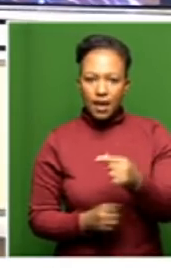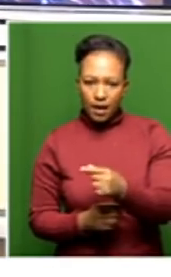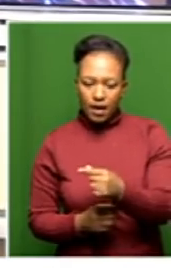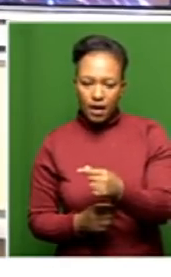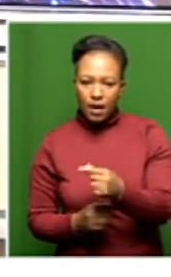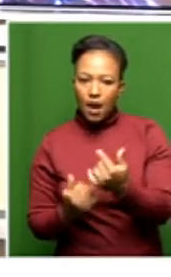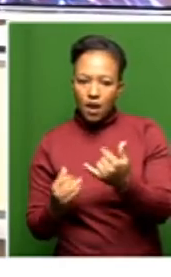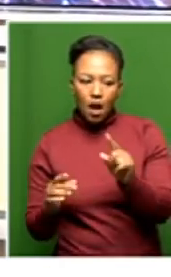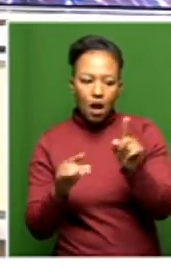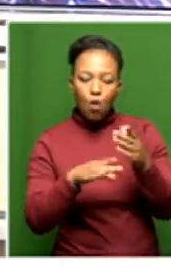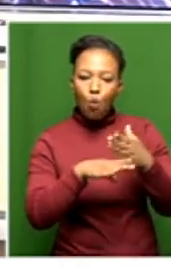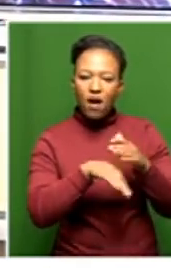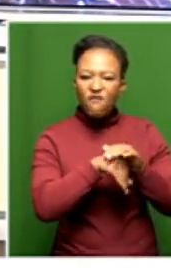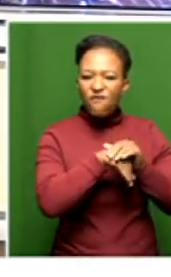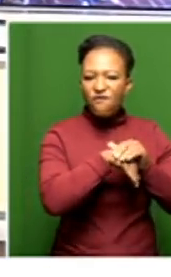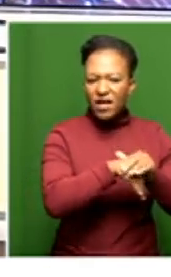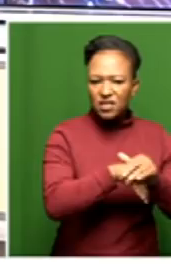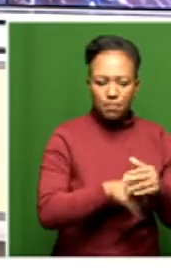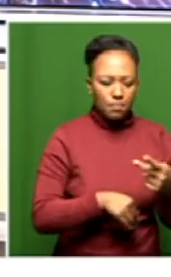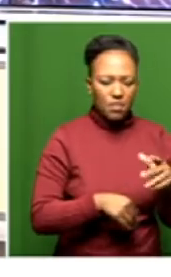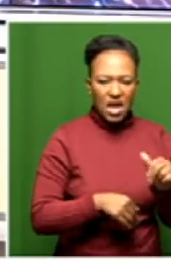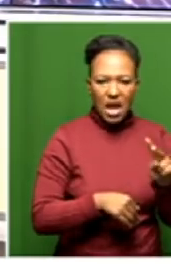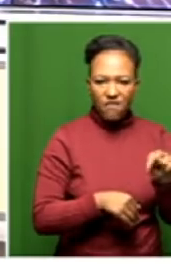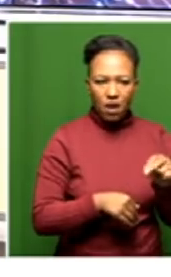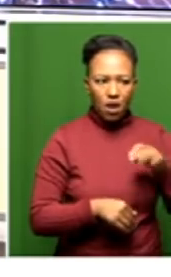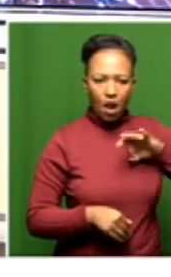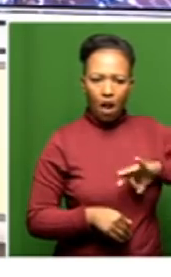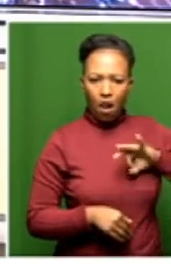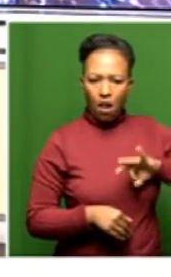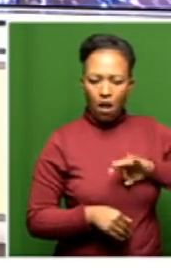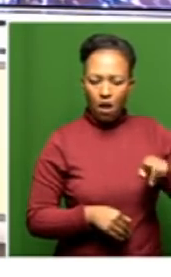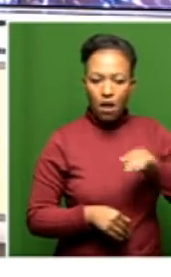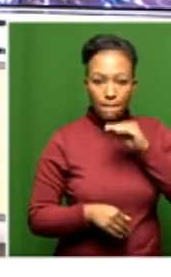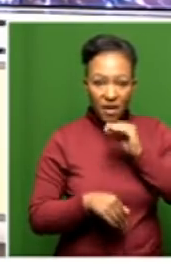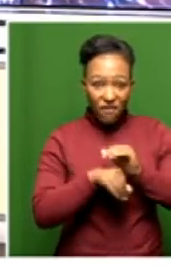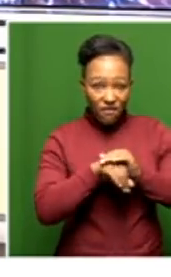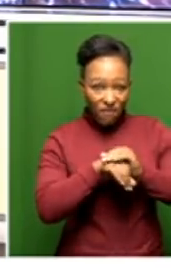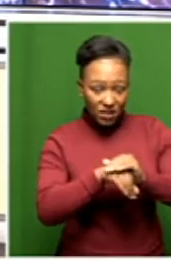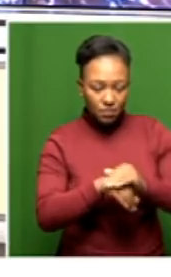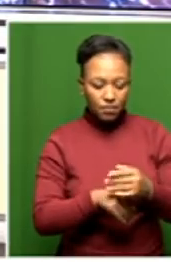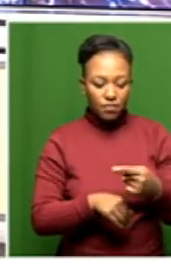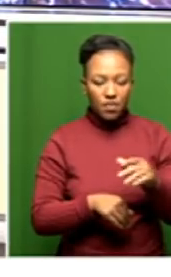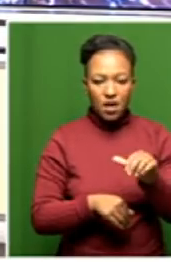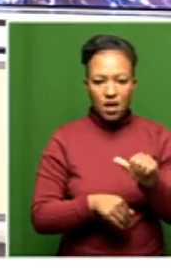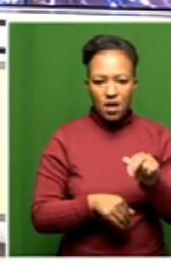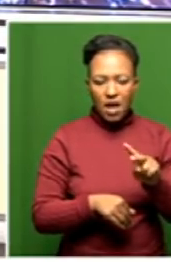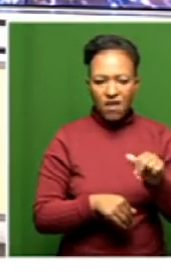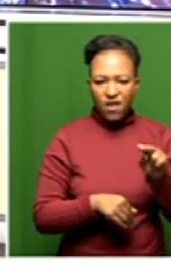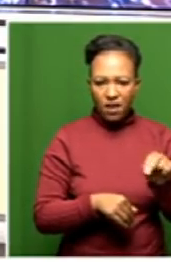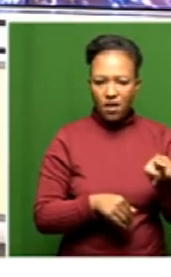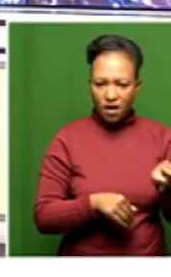at Friendship Haven and getting paid so that means that Friendship Haven is essentially